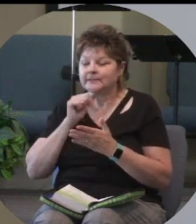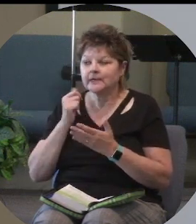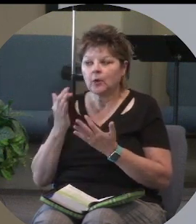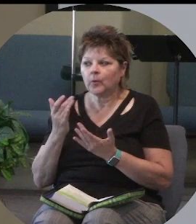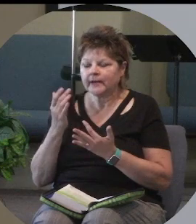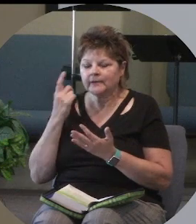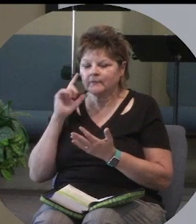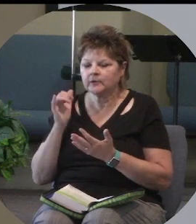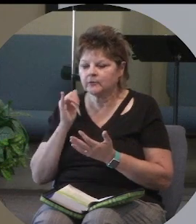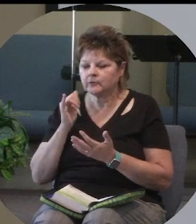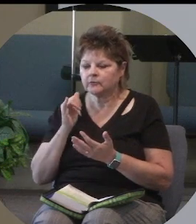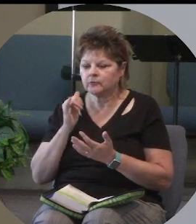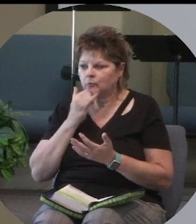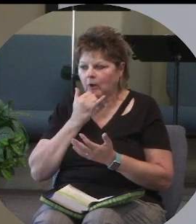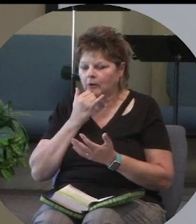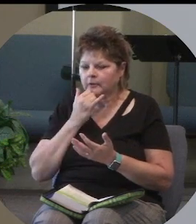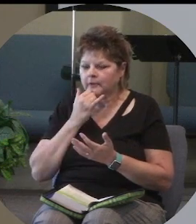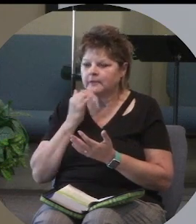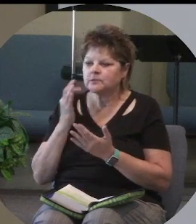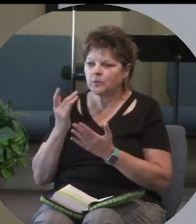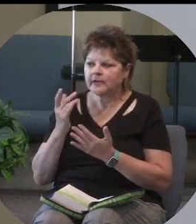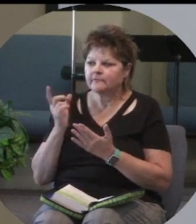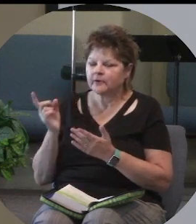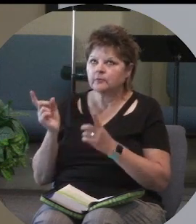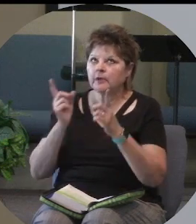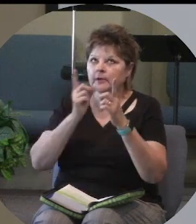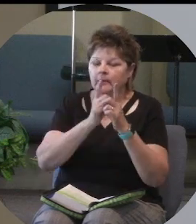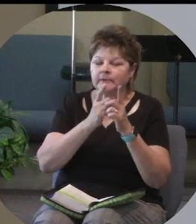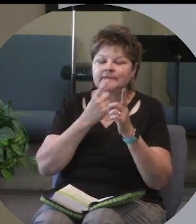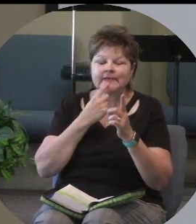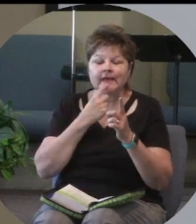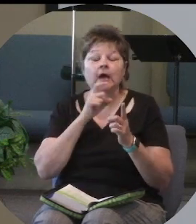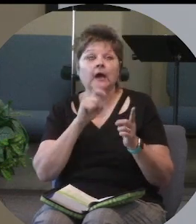he's looking for you to come to him and say I need you